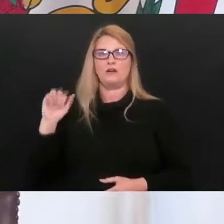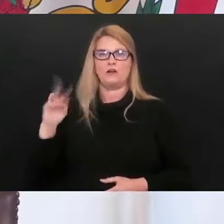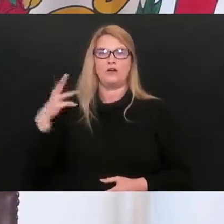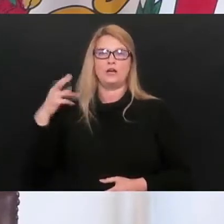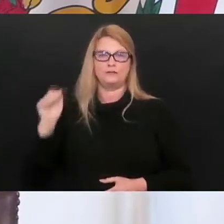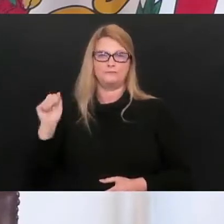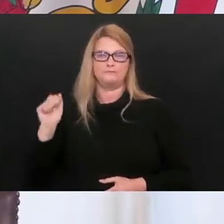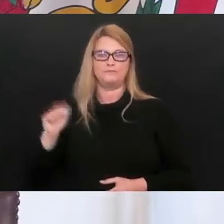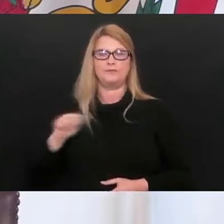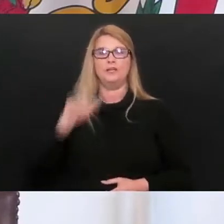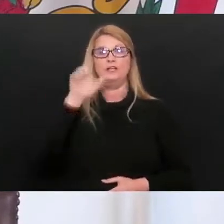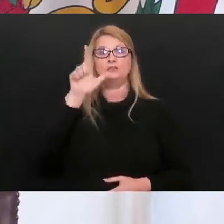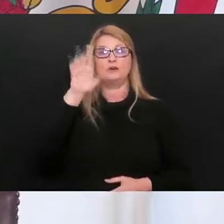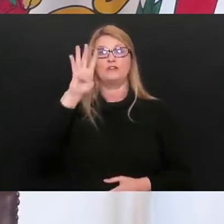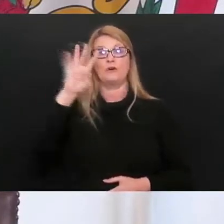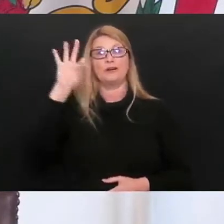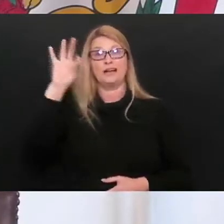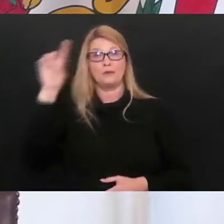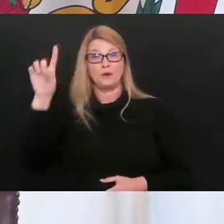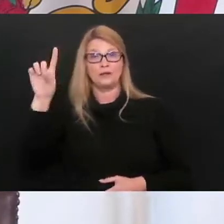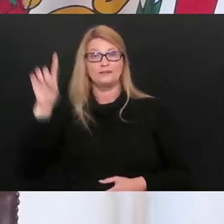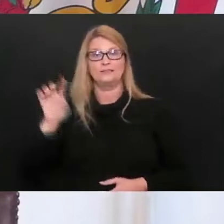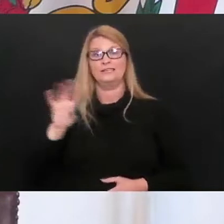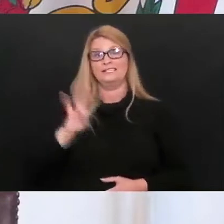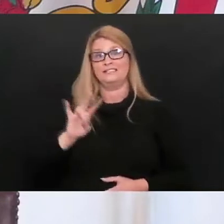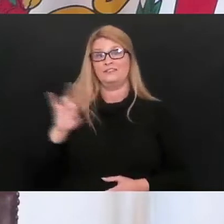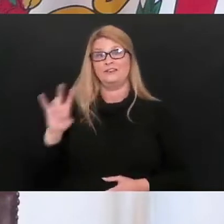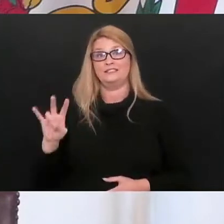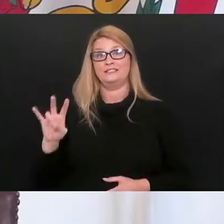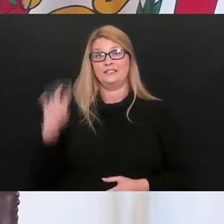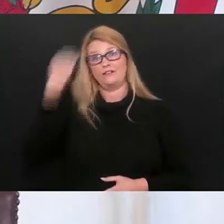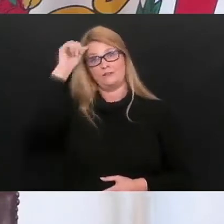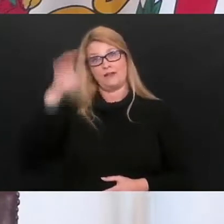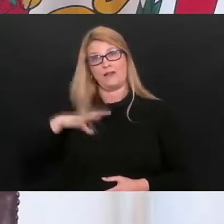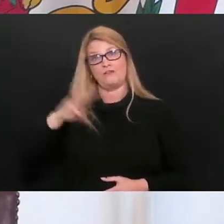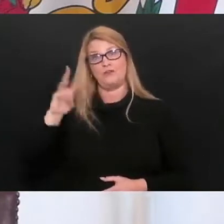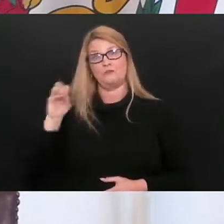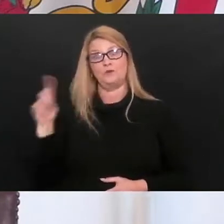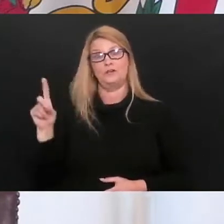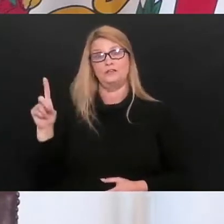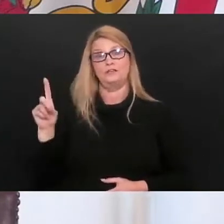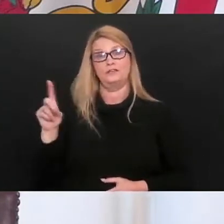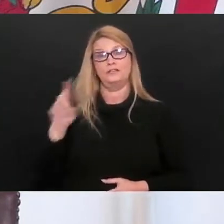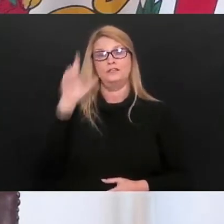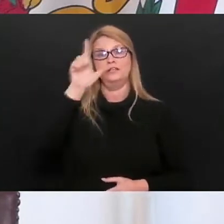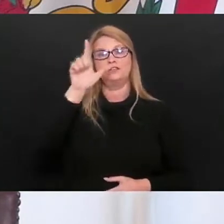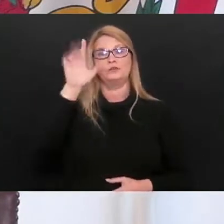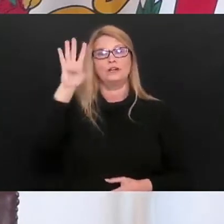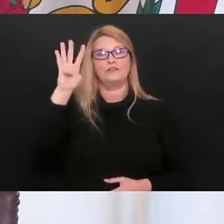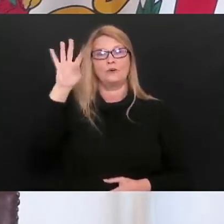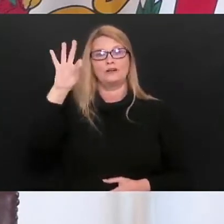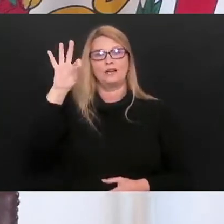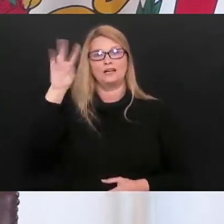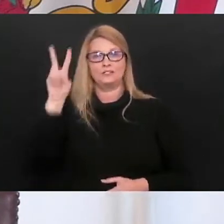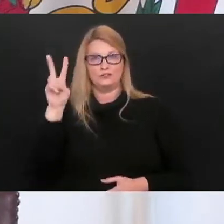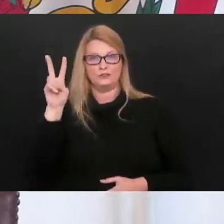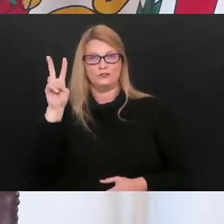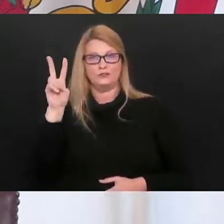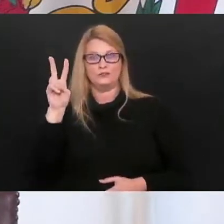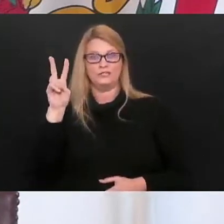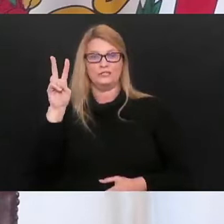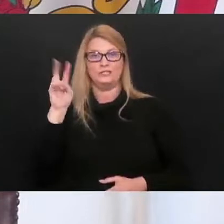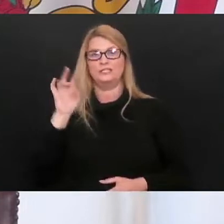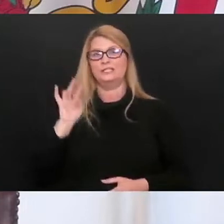Our 2,491st death is a 77-year-old male from Wood County. Our 2,492nd death